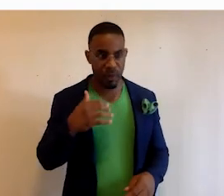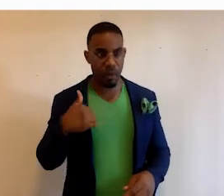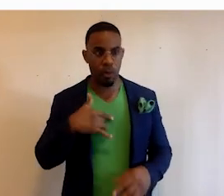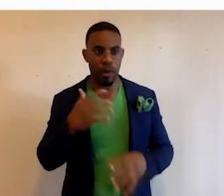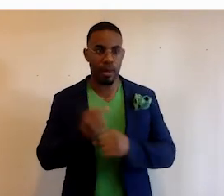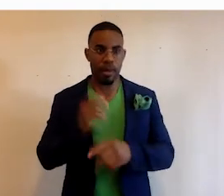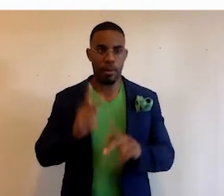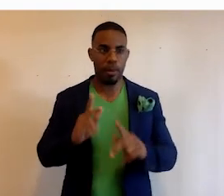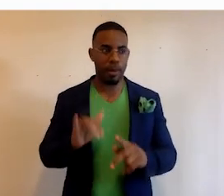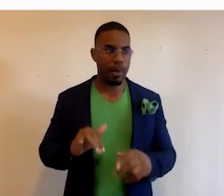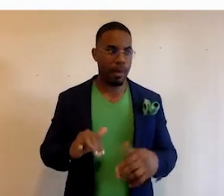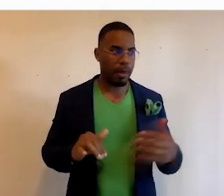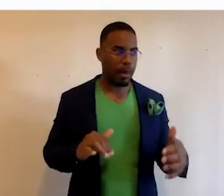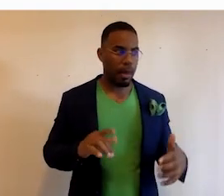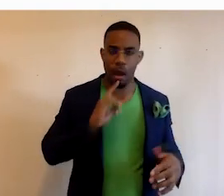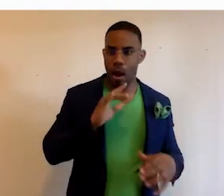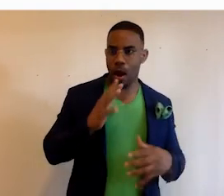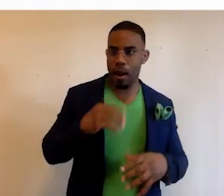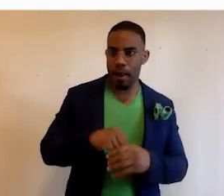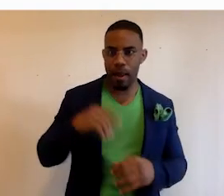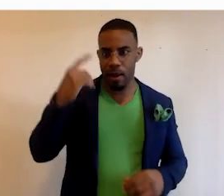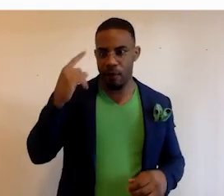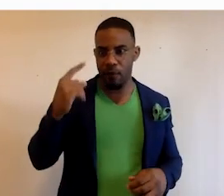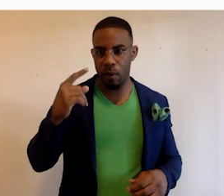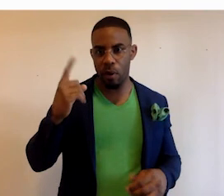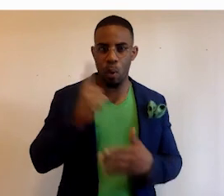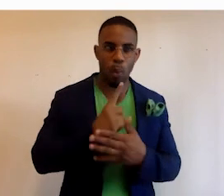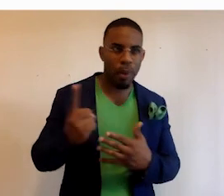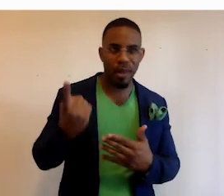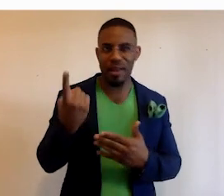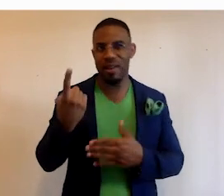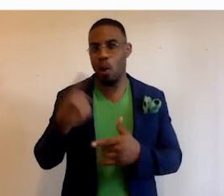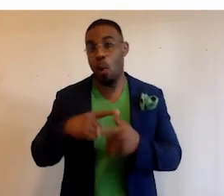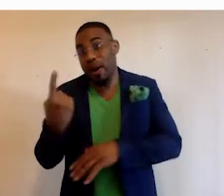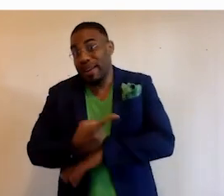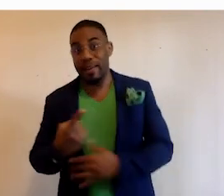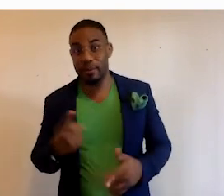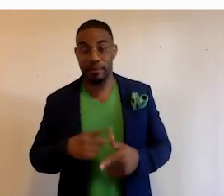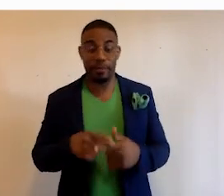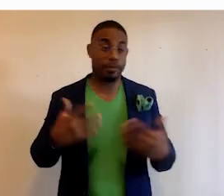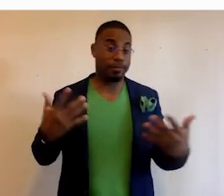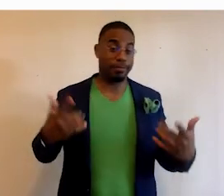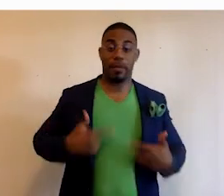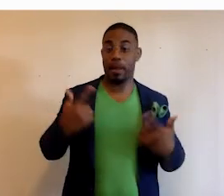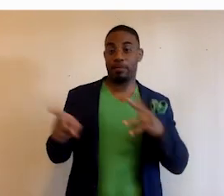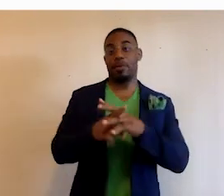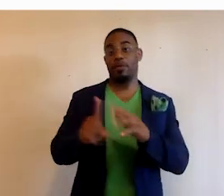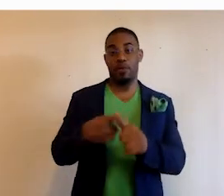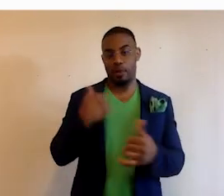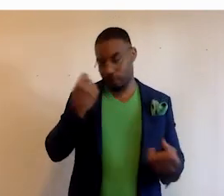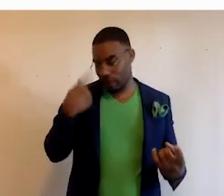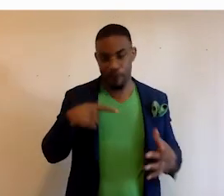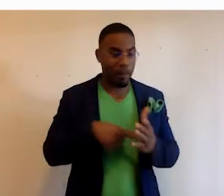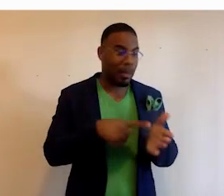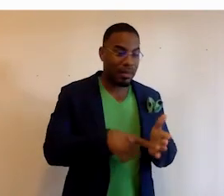up getting people that, that are engaged for a week or a day or so, but then, you know, life comes first. I've got my bills to